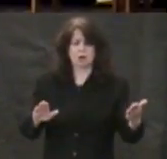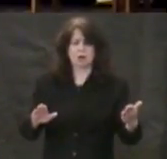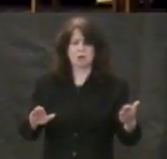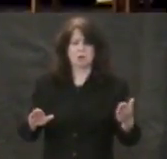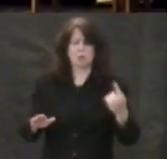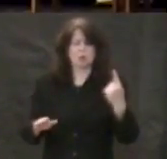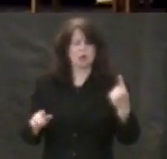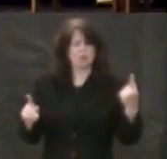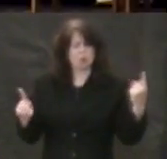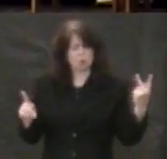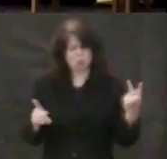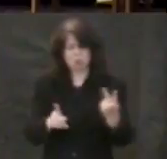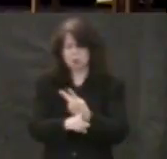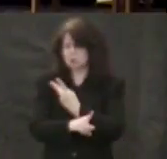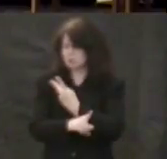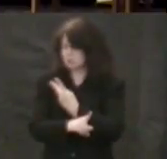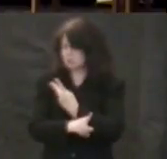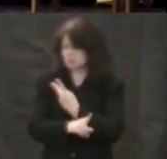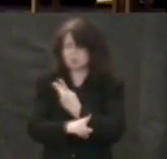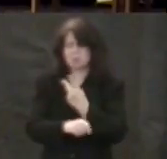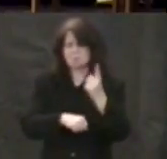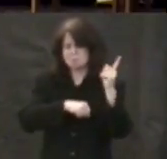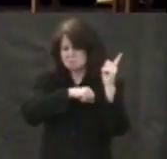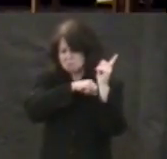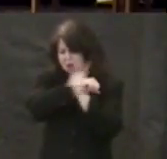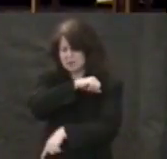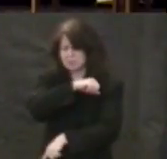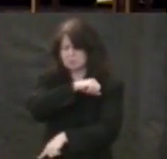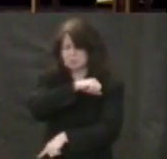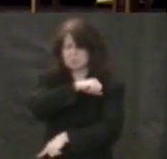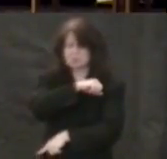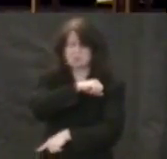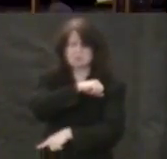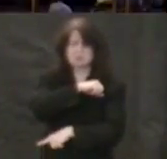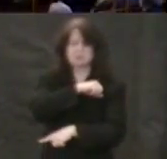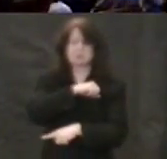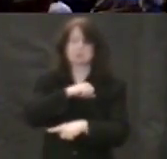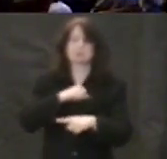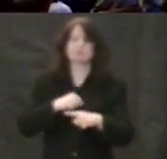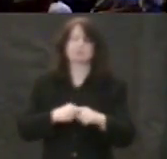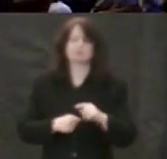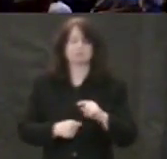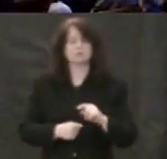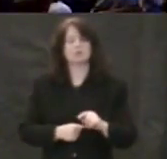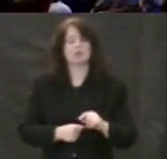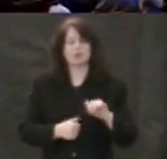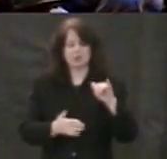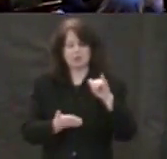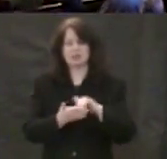cruel methods of capital punishment in this day, in his day.